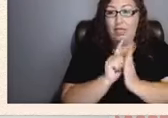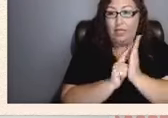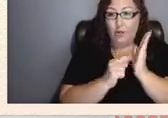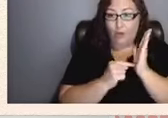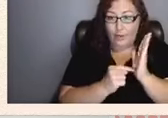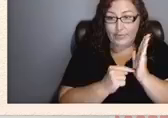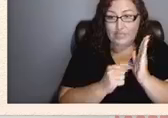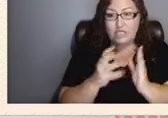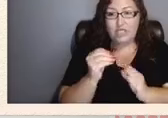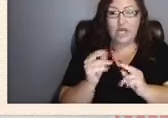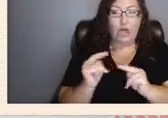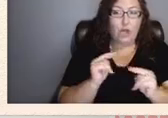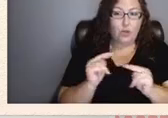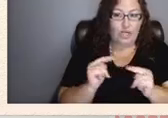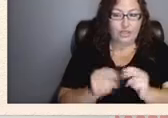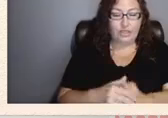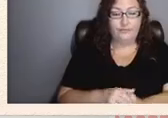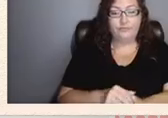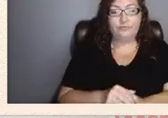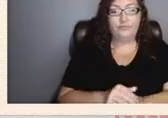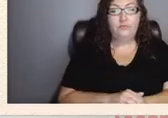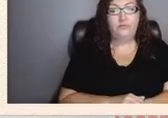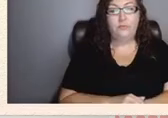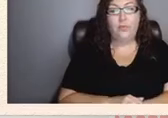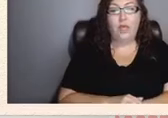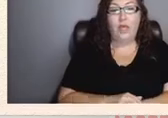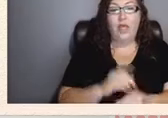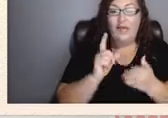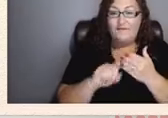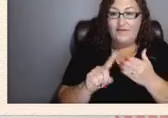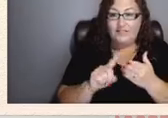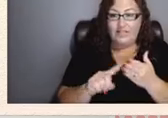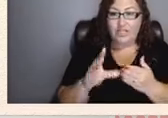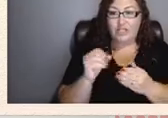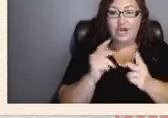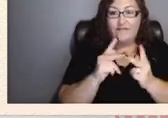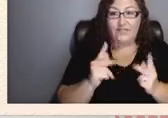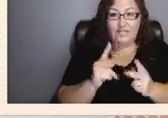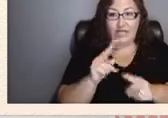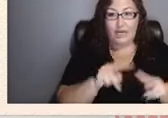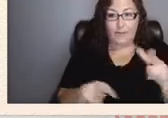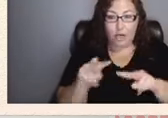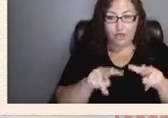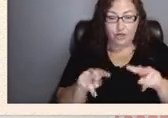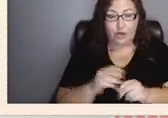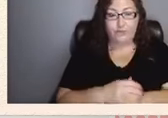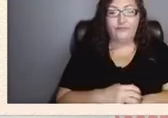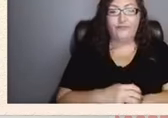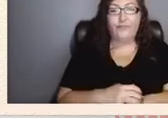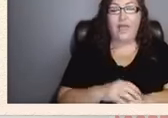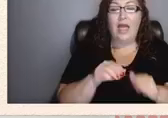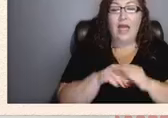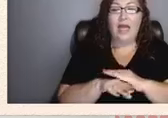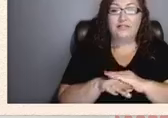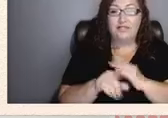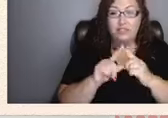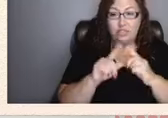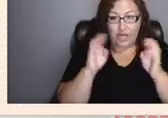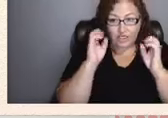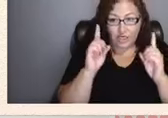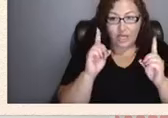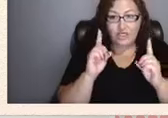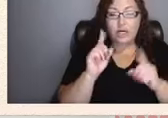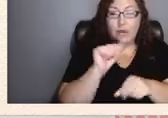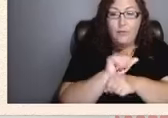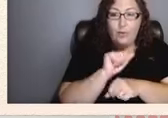negotiation investigations and facility monitoring access to education employment and